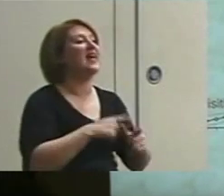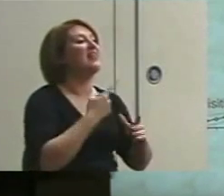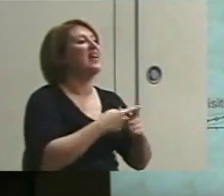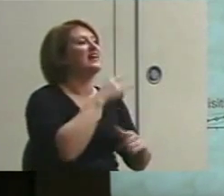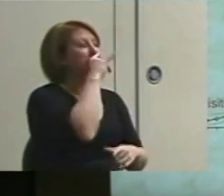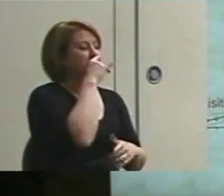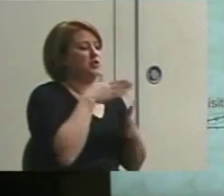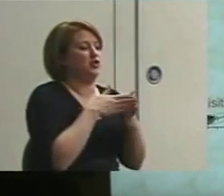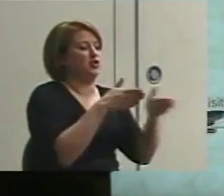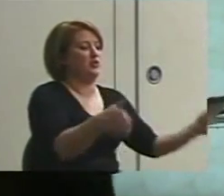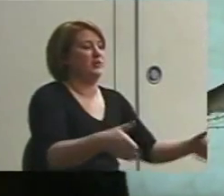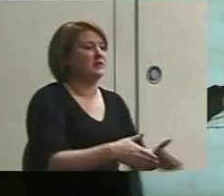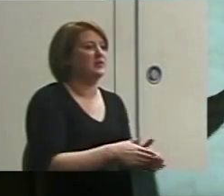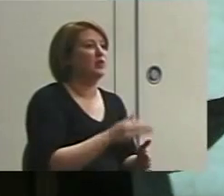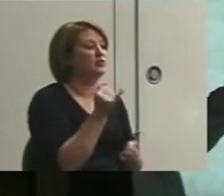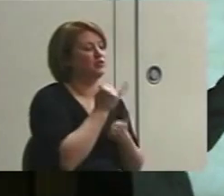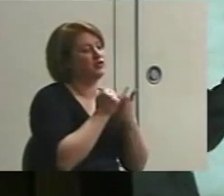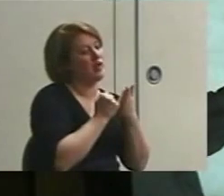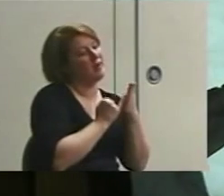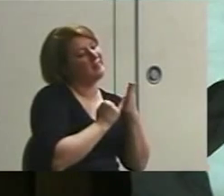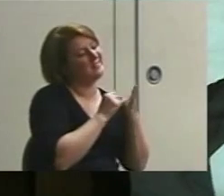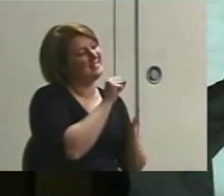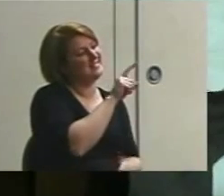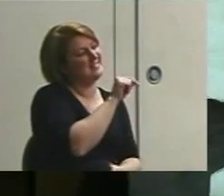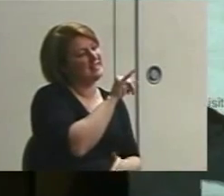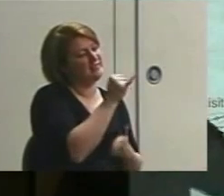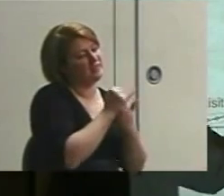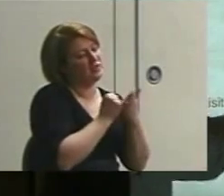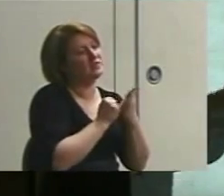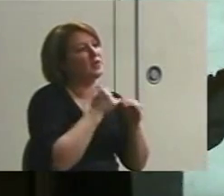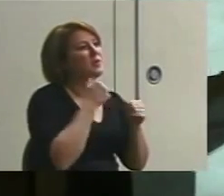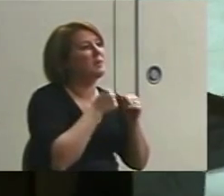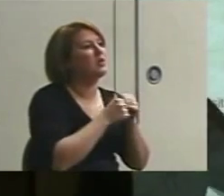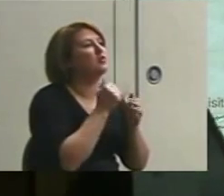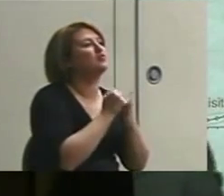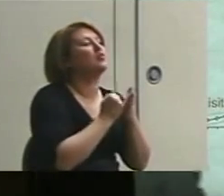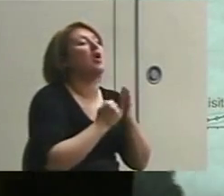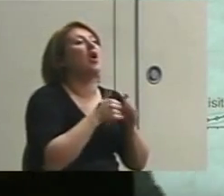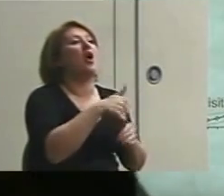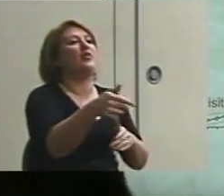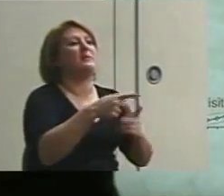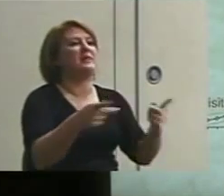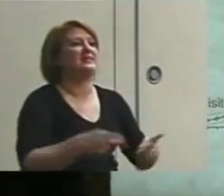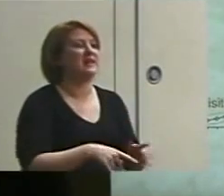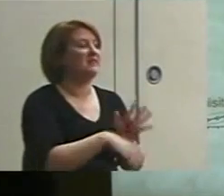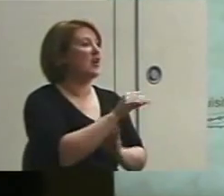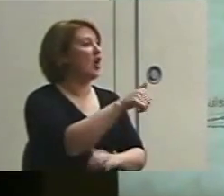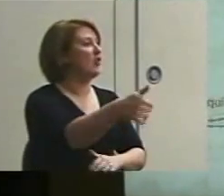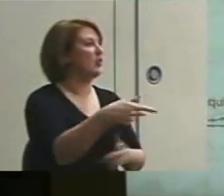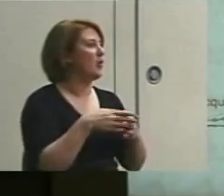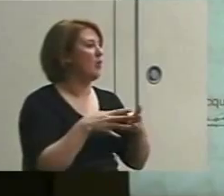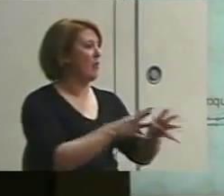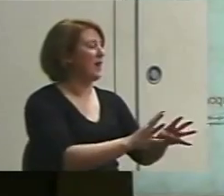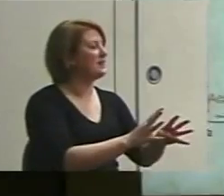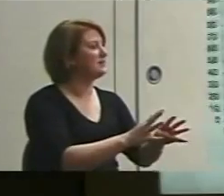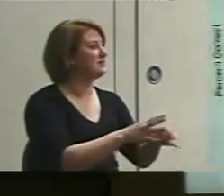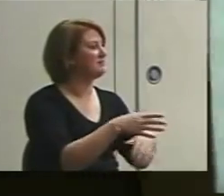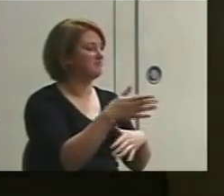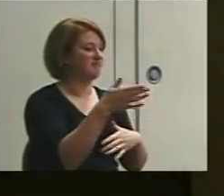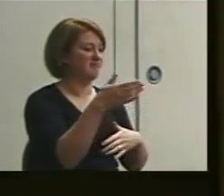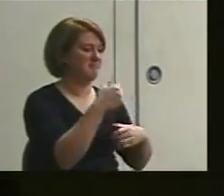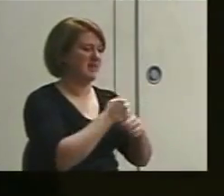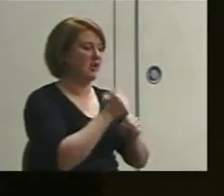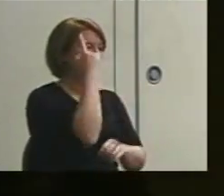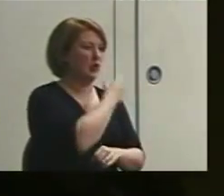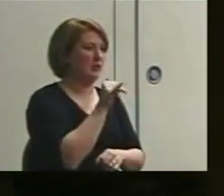So our kids that were drawing stick figures and can do it quickly and can remember it and can draw them in other places begin to find other ways to make that stick figure look